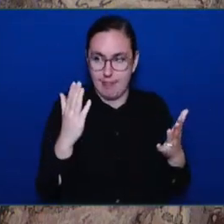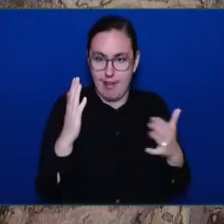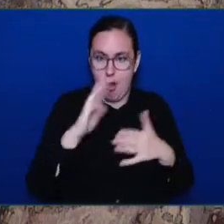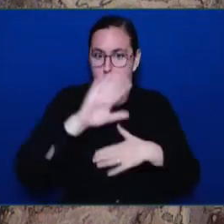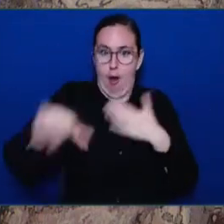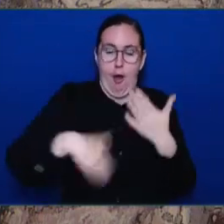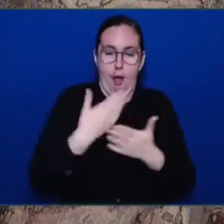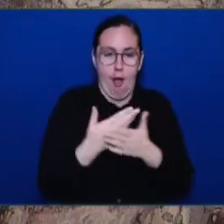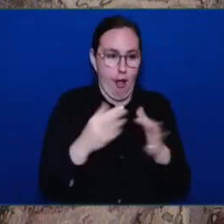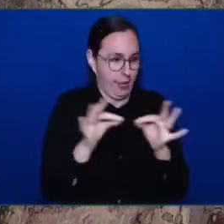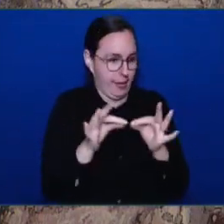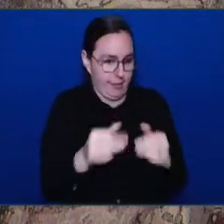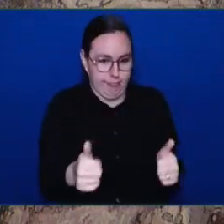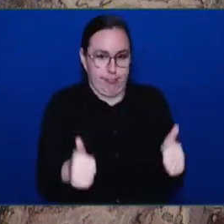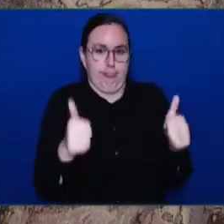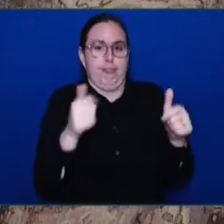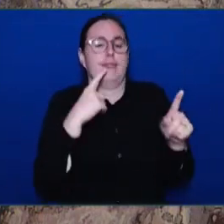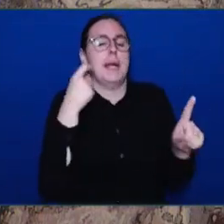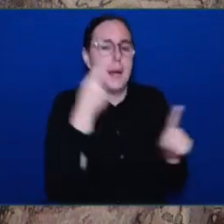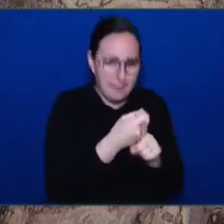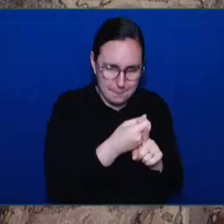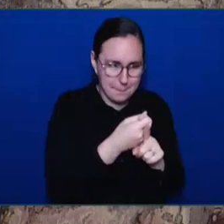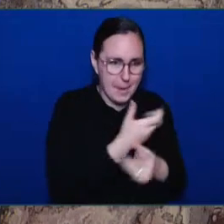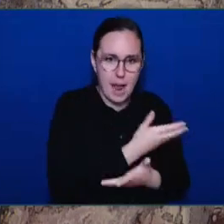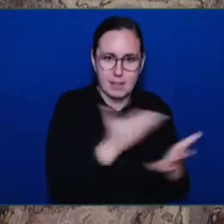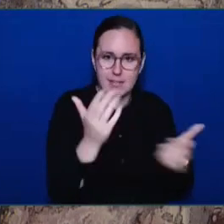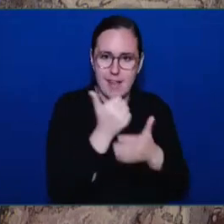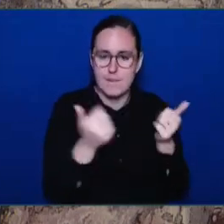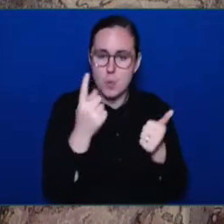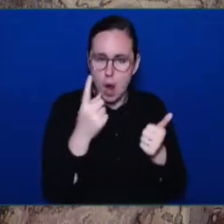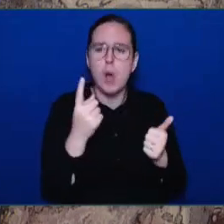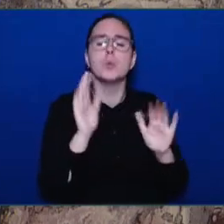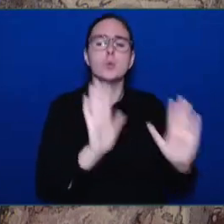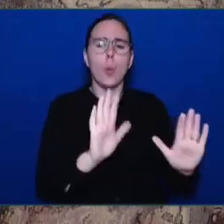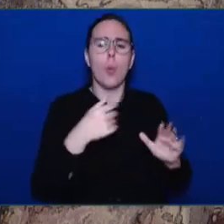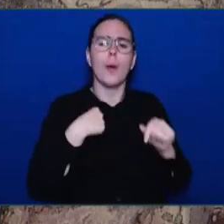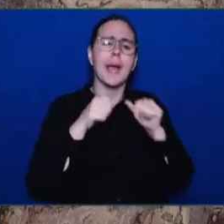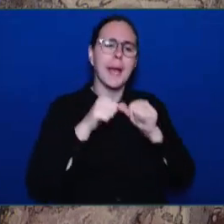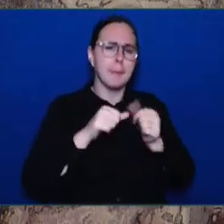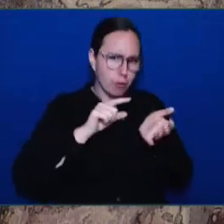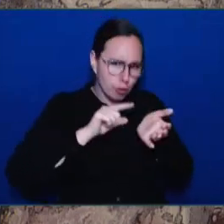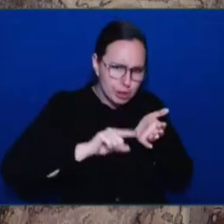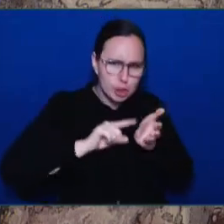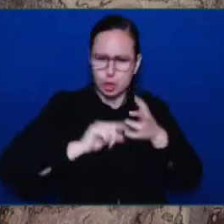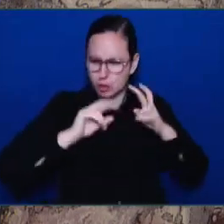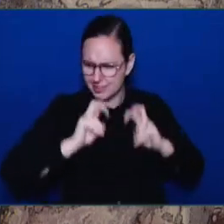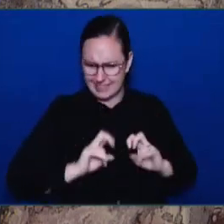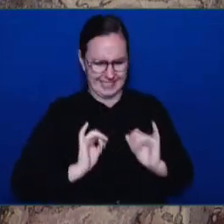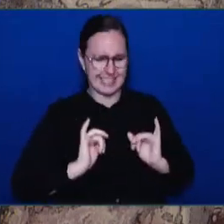ways to ensure that people living on disability or on income assistance have the support they need from this government. severalknowledge 04. 05. 06. 06. 20. 06. 07. 07. Thank